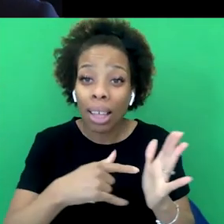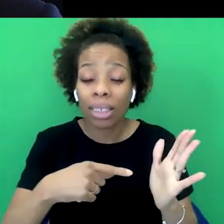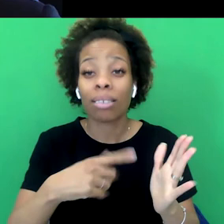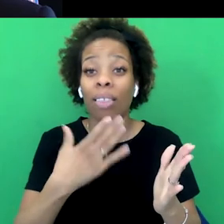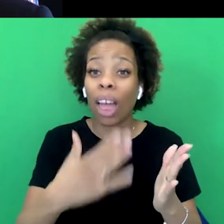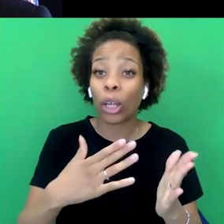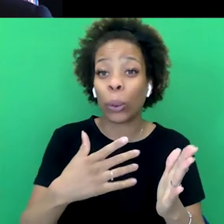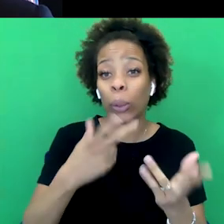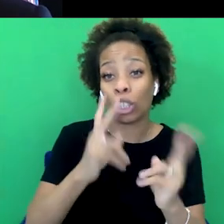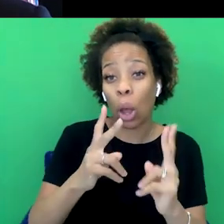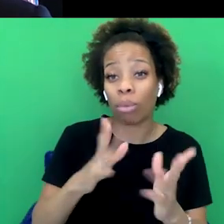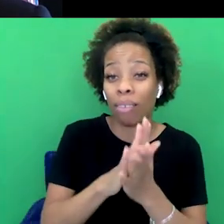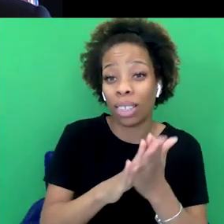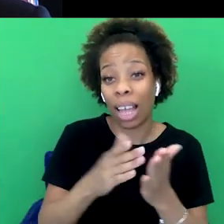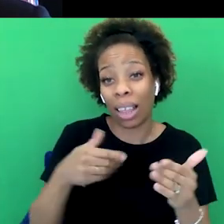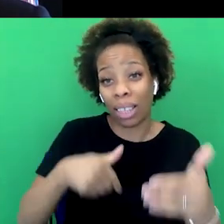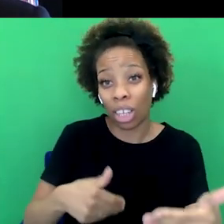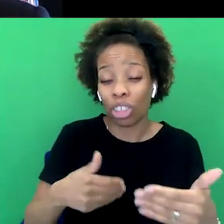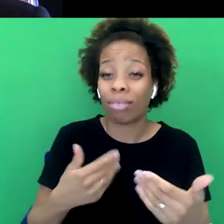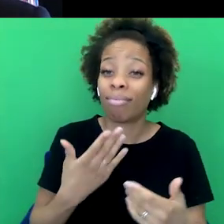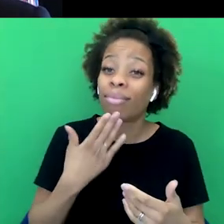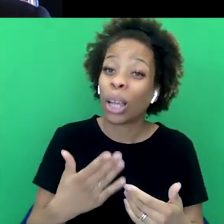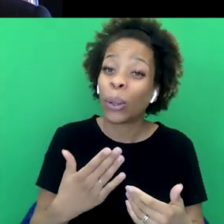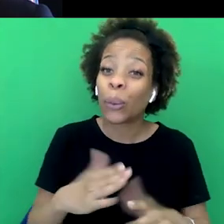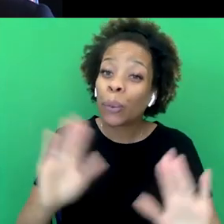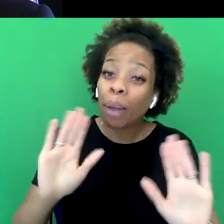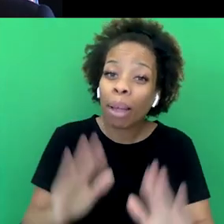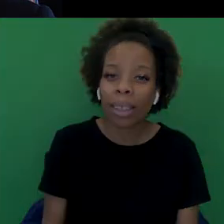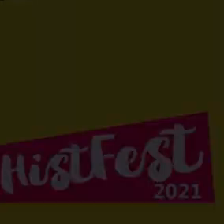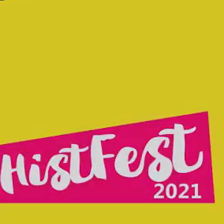throughout this session. See you soon. Thank you. Thank you.